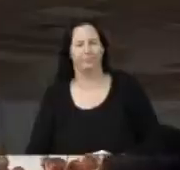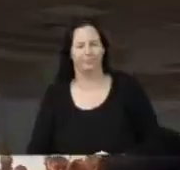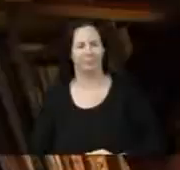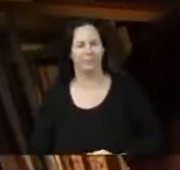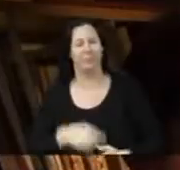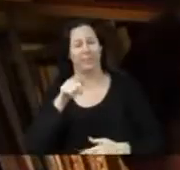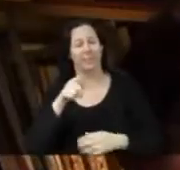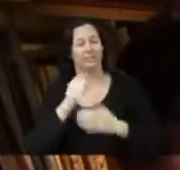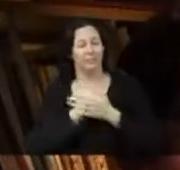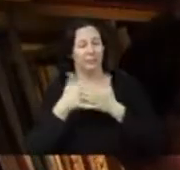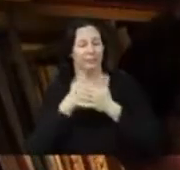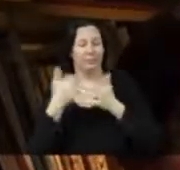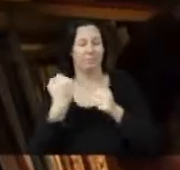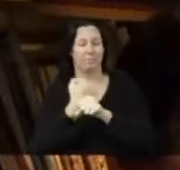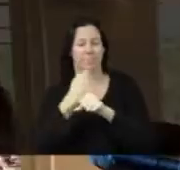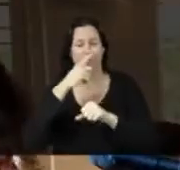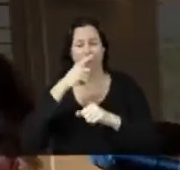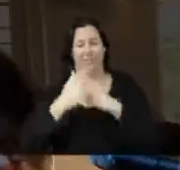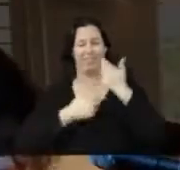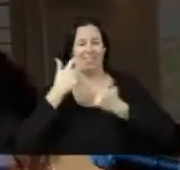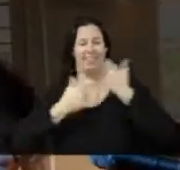And that usually makes people laugh.